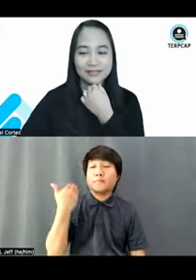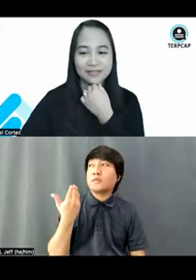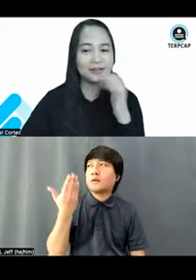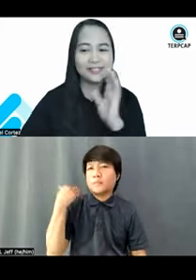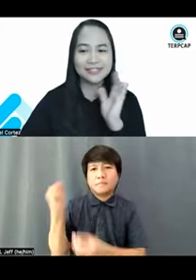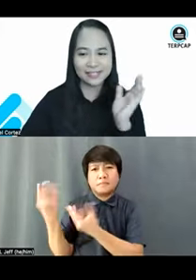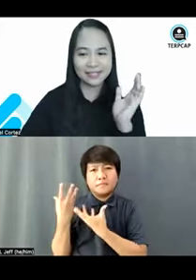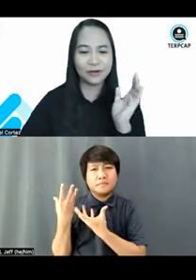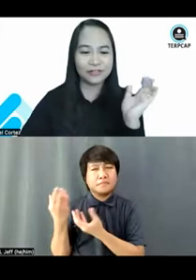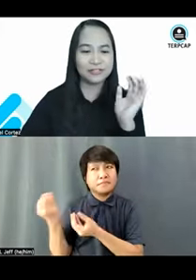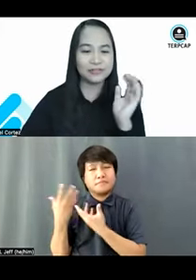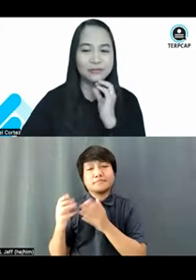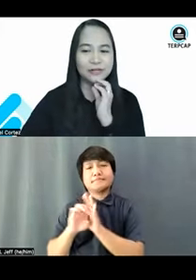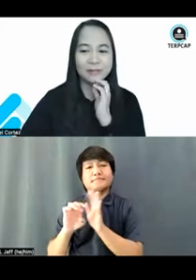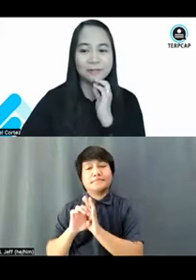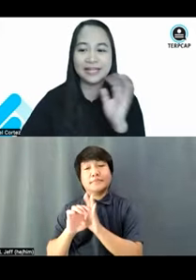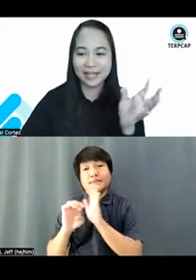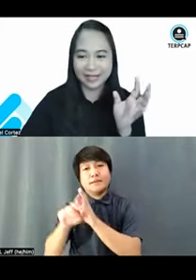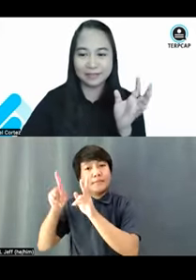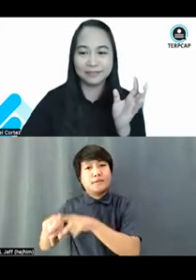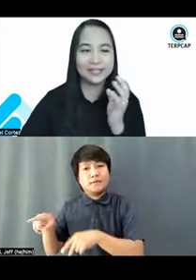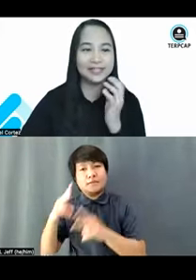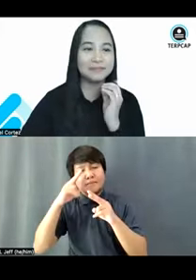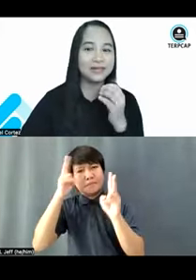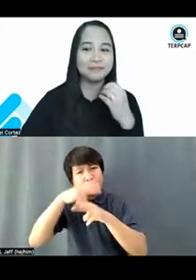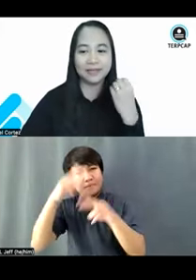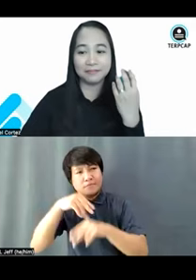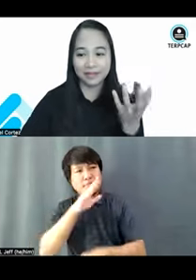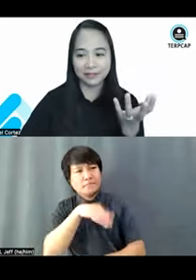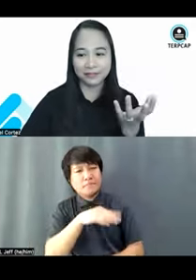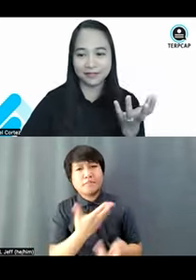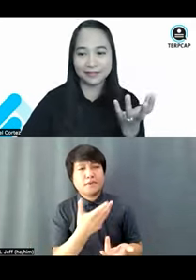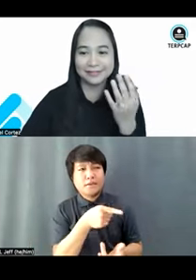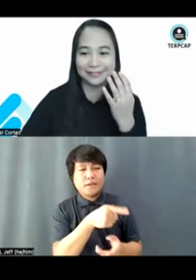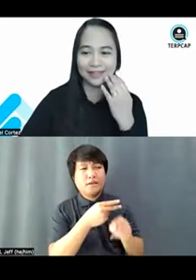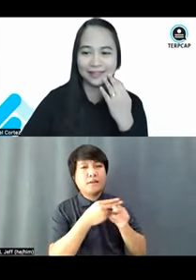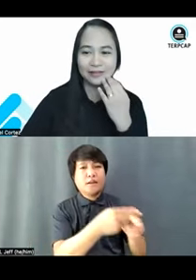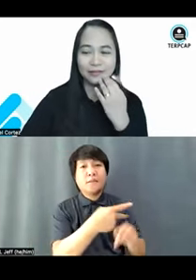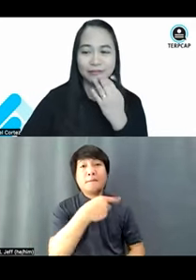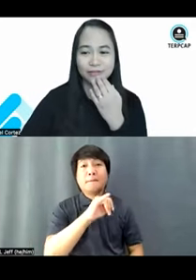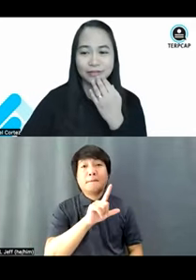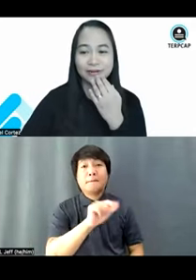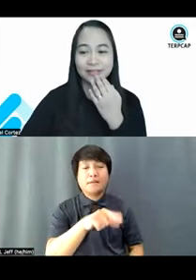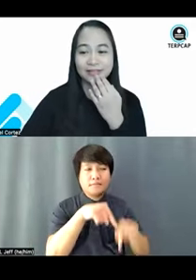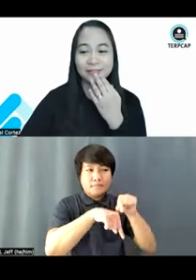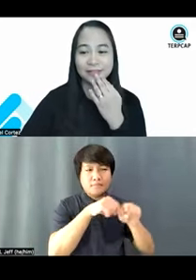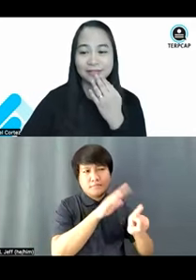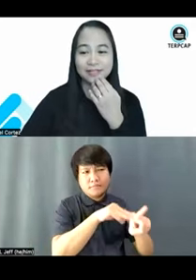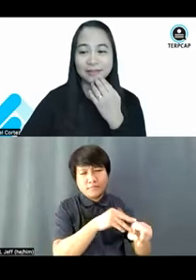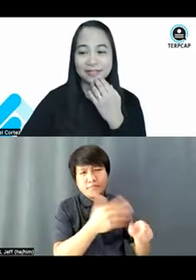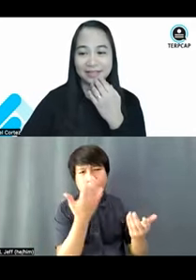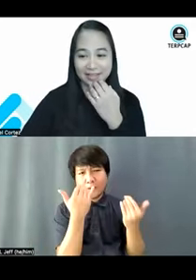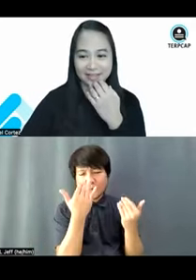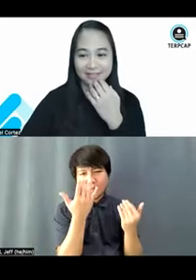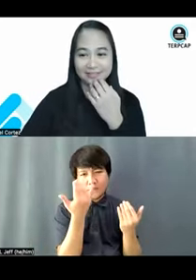carelessly calls you pilay but in a malambing manner? Like, uy, bakit ka napi,